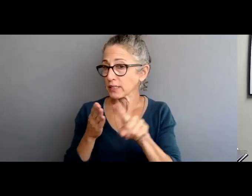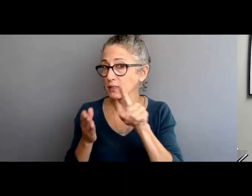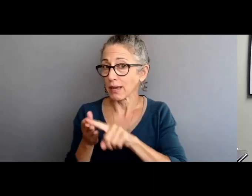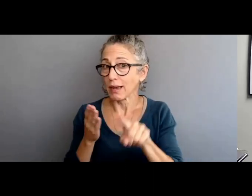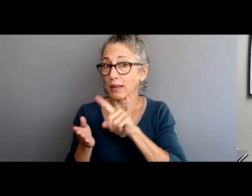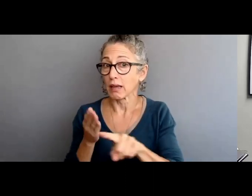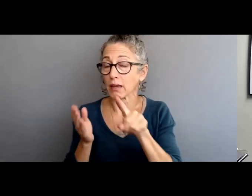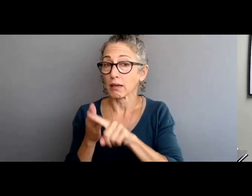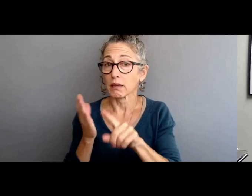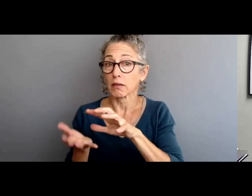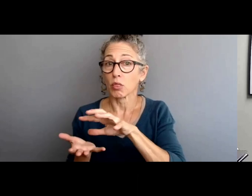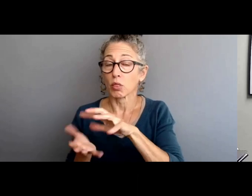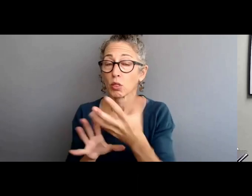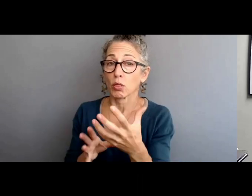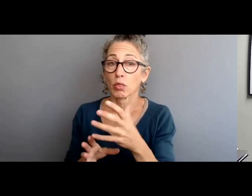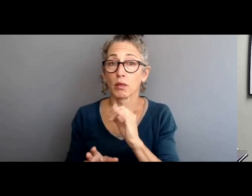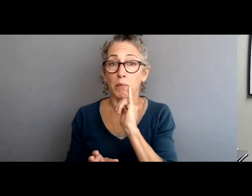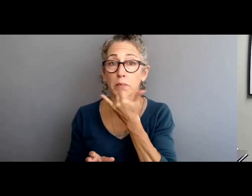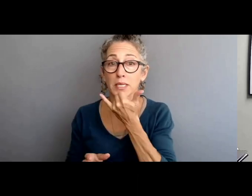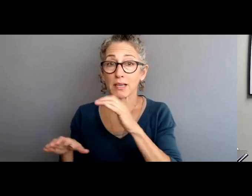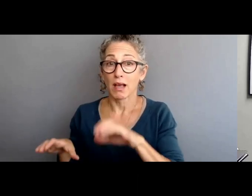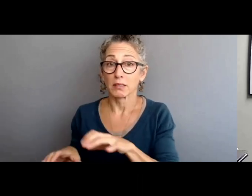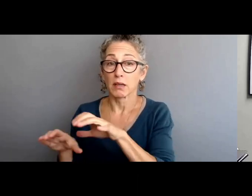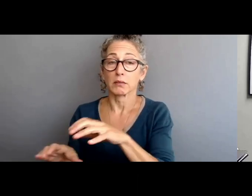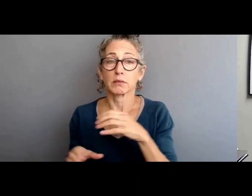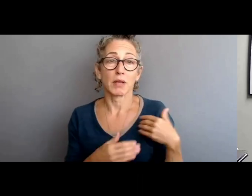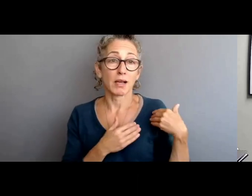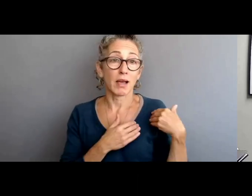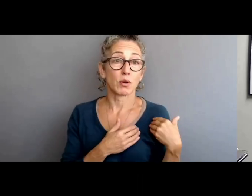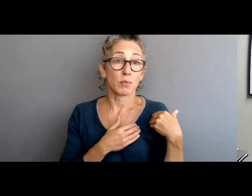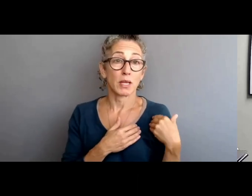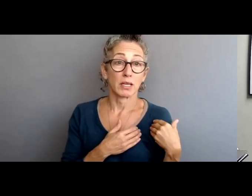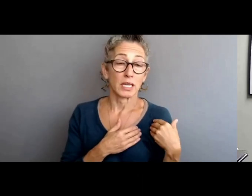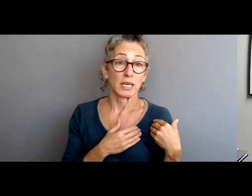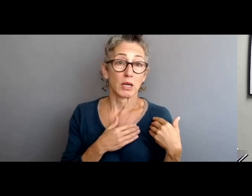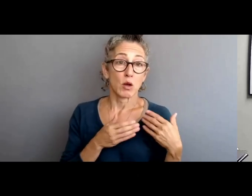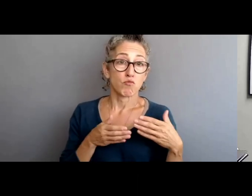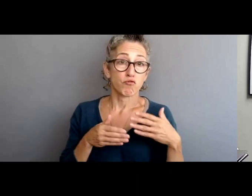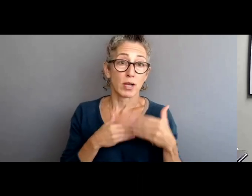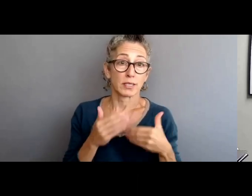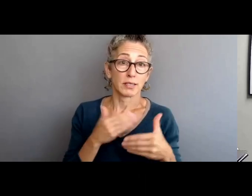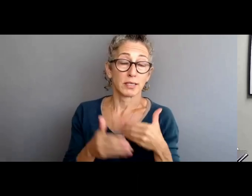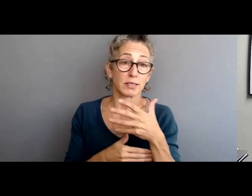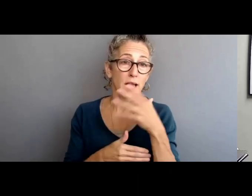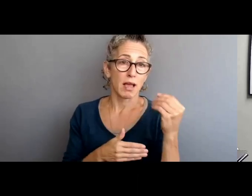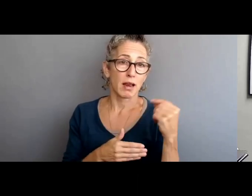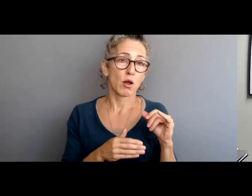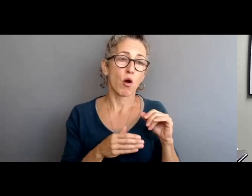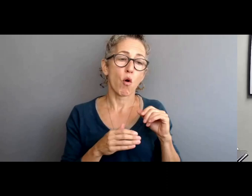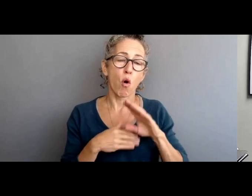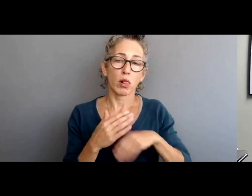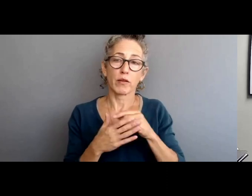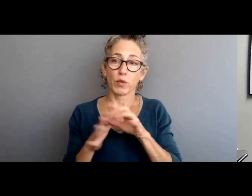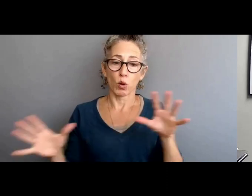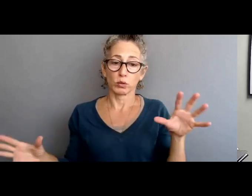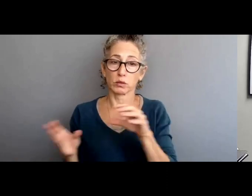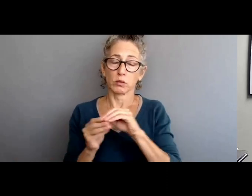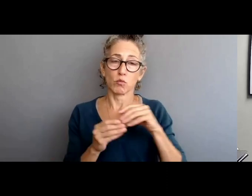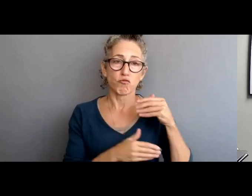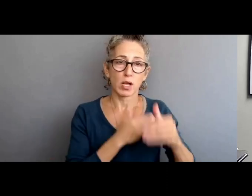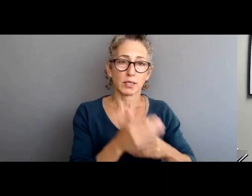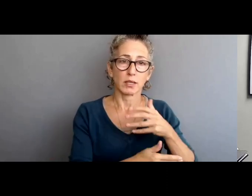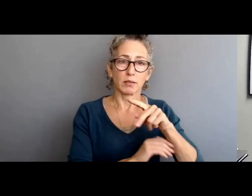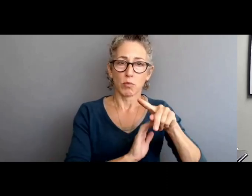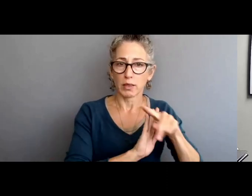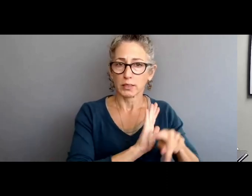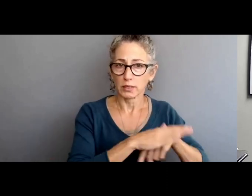discipline, accountability mechanisms, and transparency of those processes and policies. Tonight's webinar is